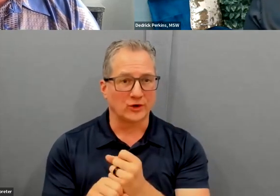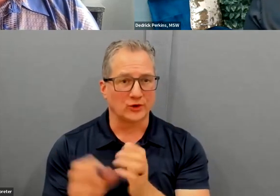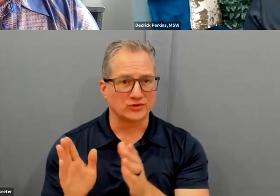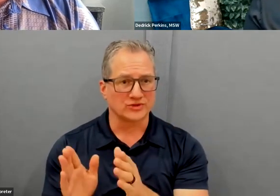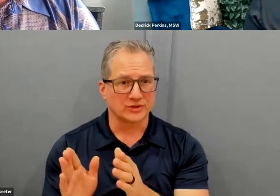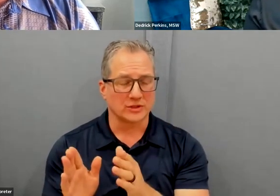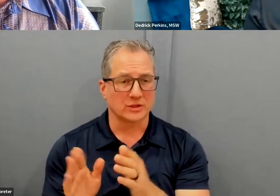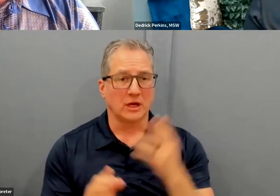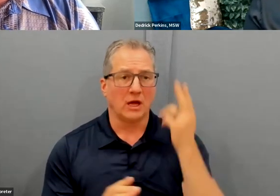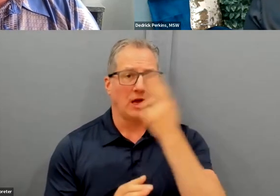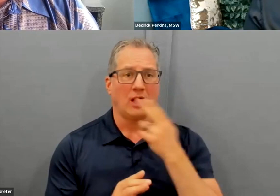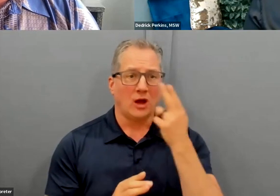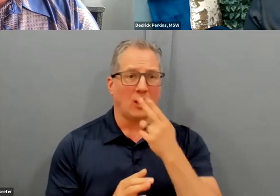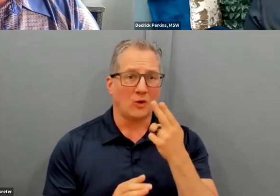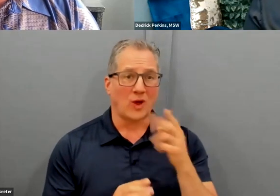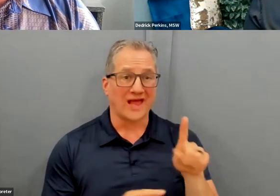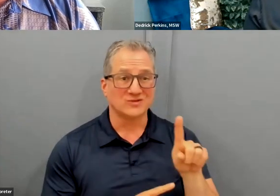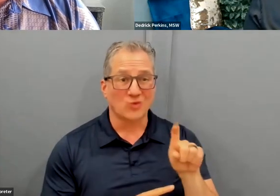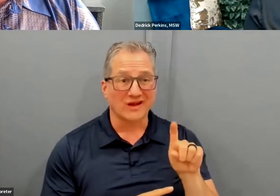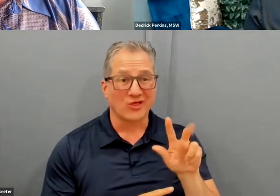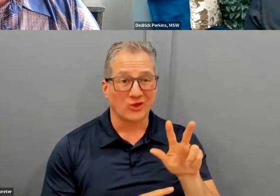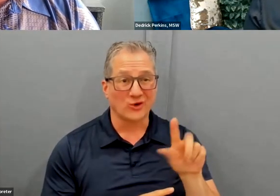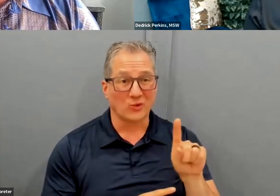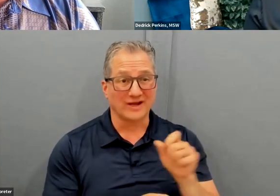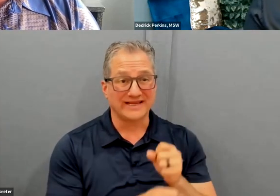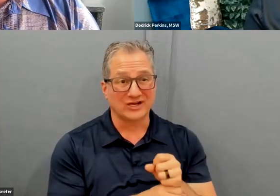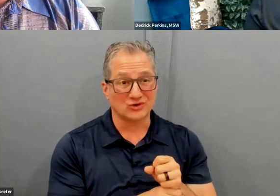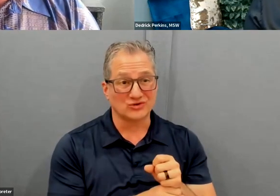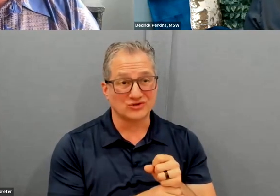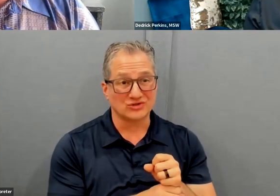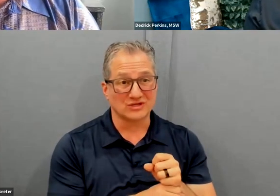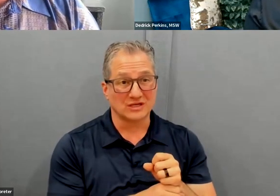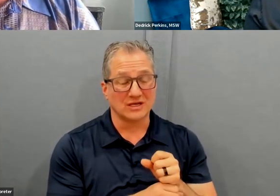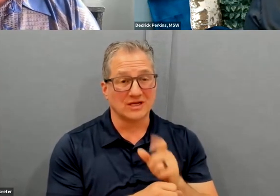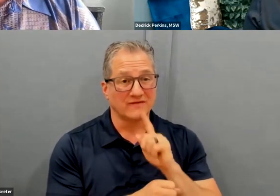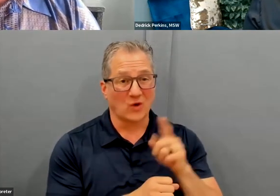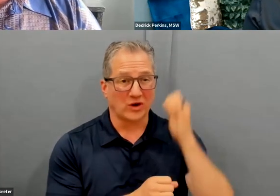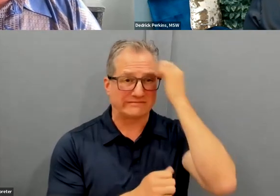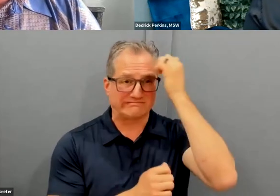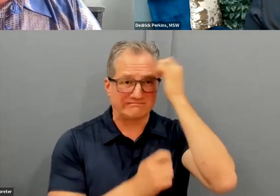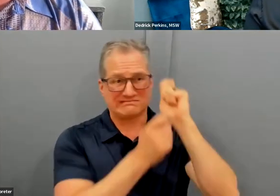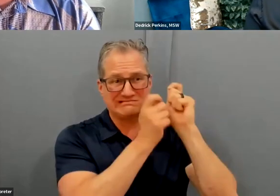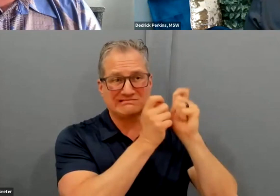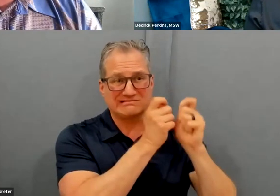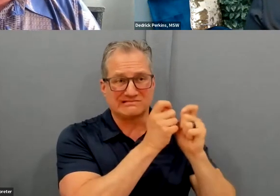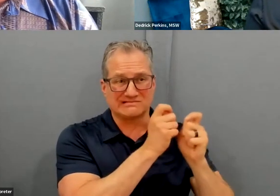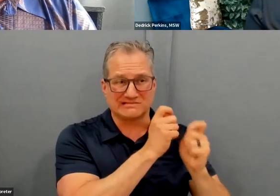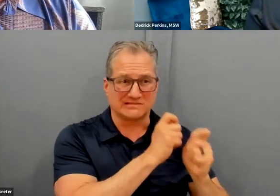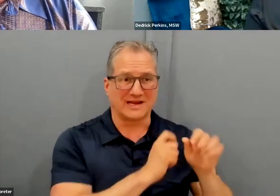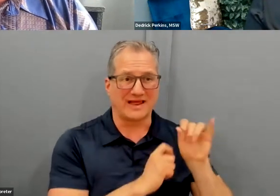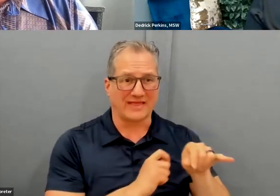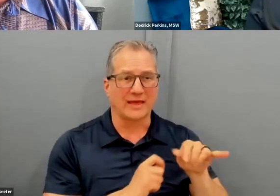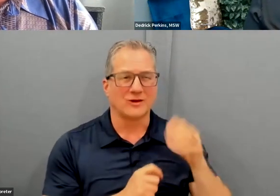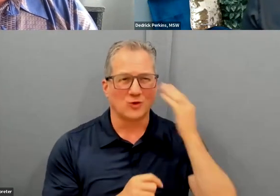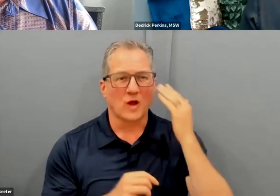Hawaii is not 131, meaning it's been institutionalized. It's deep. It's like the movie The